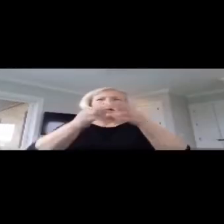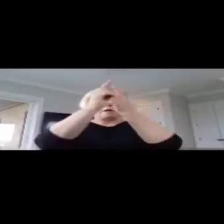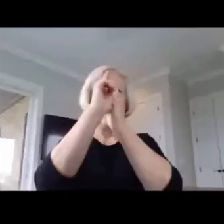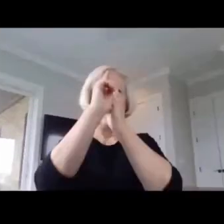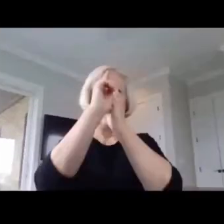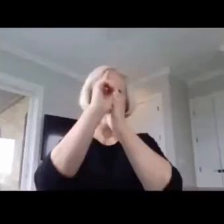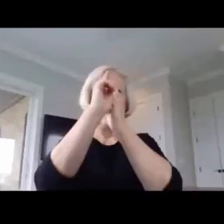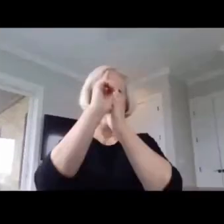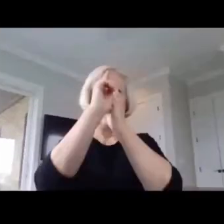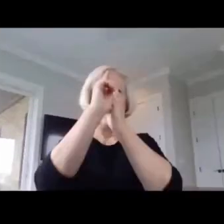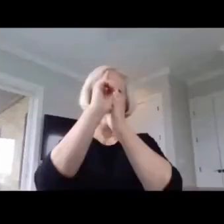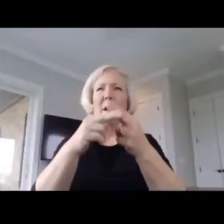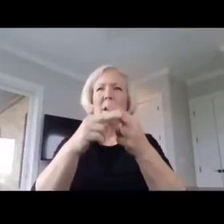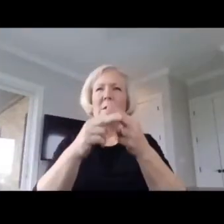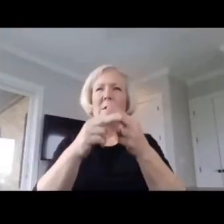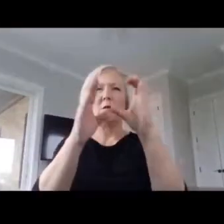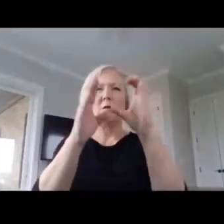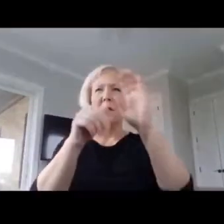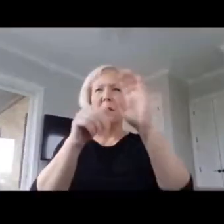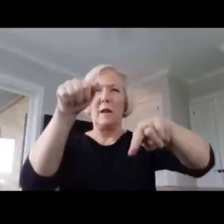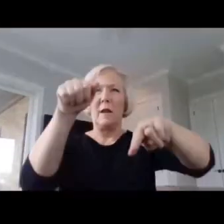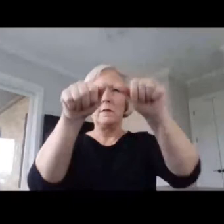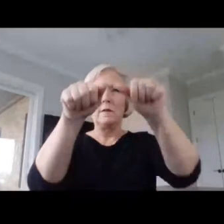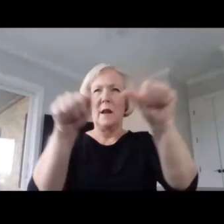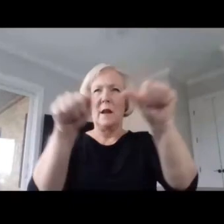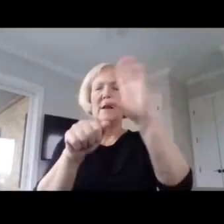certification areas, and districts.